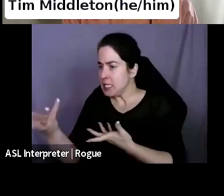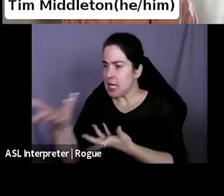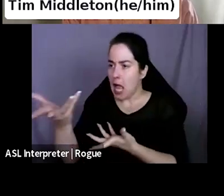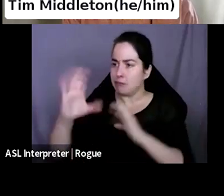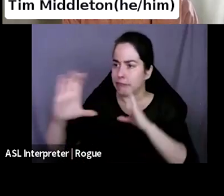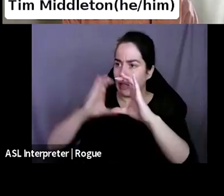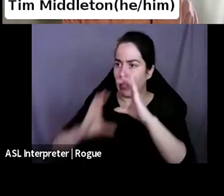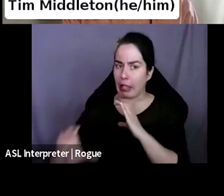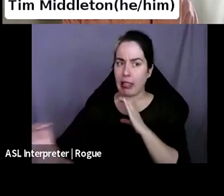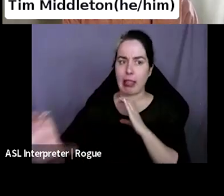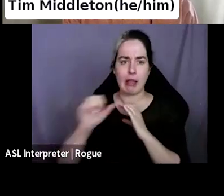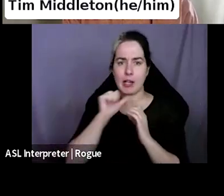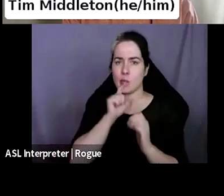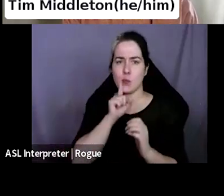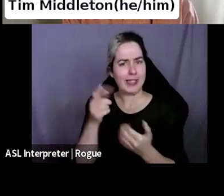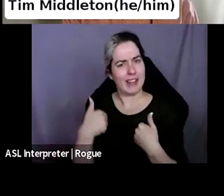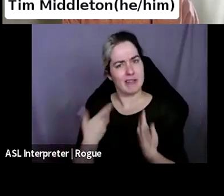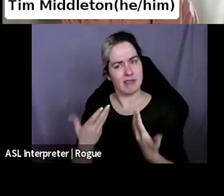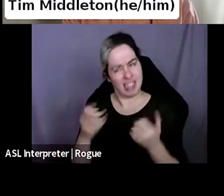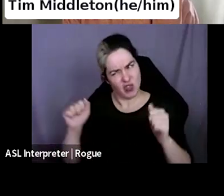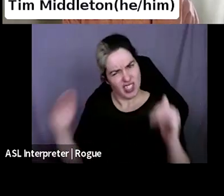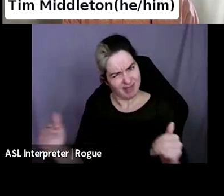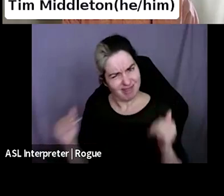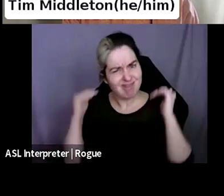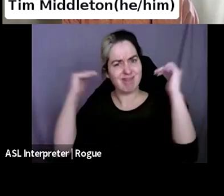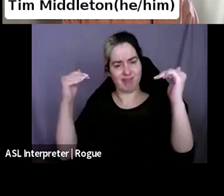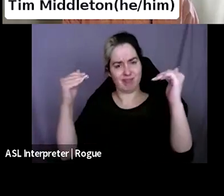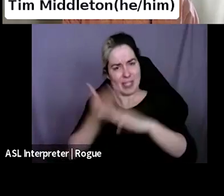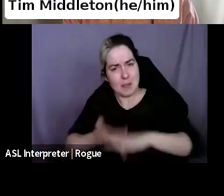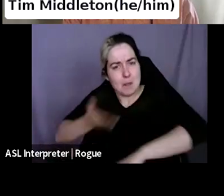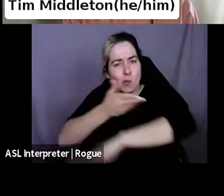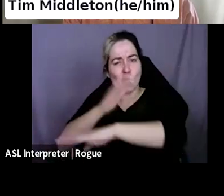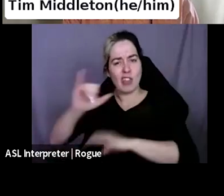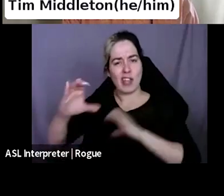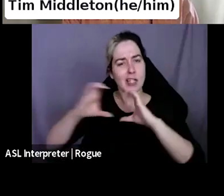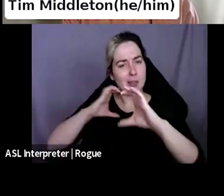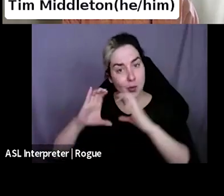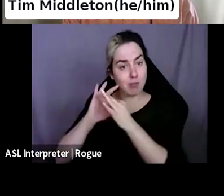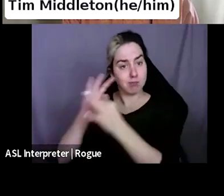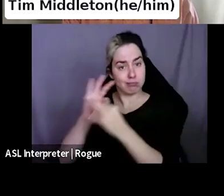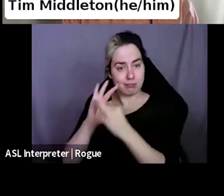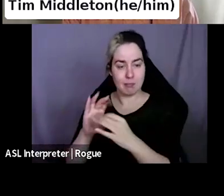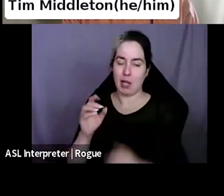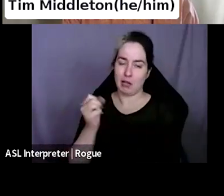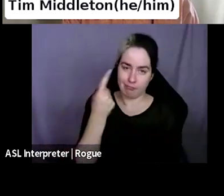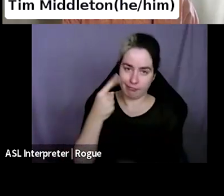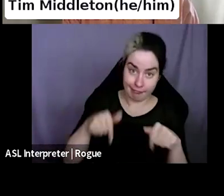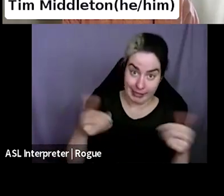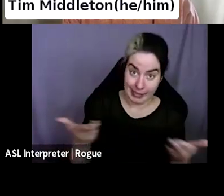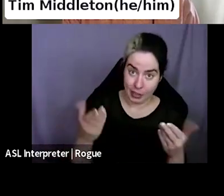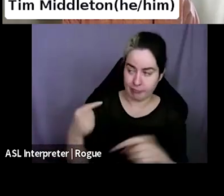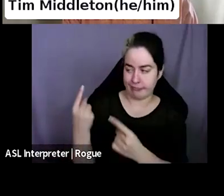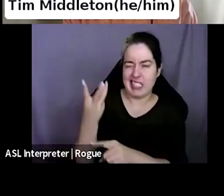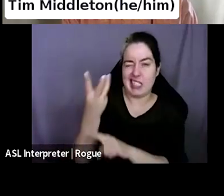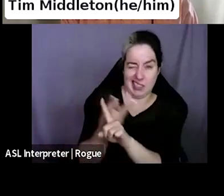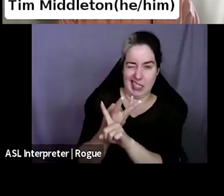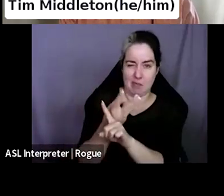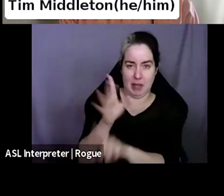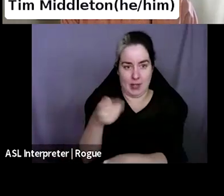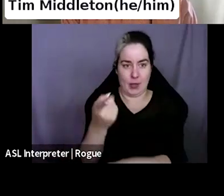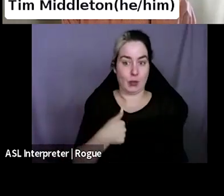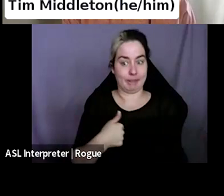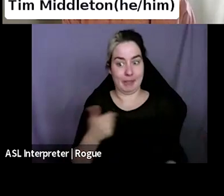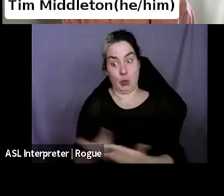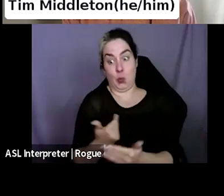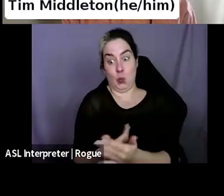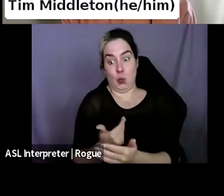that could be better and that could be used to our benefit. So I've only been here six months. So I'm the new kid and